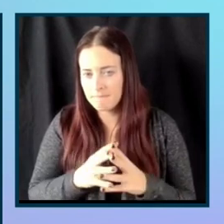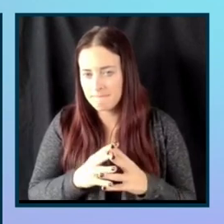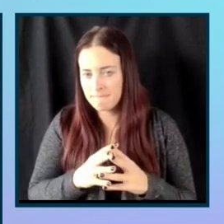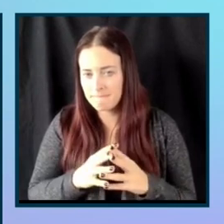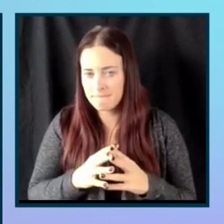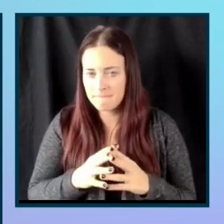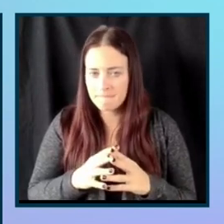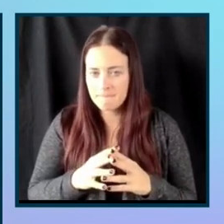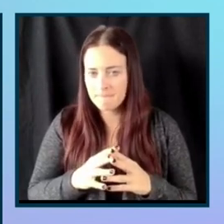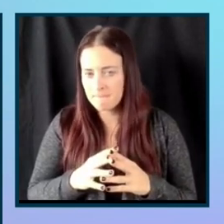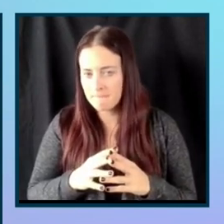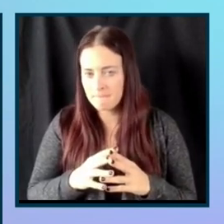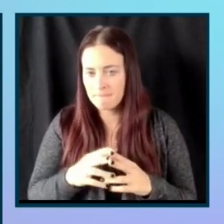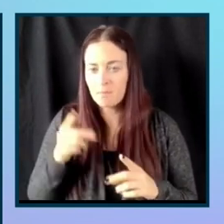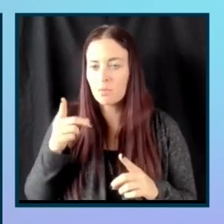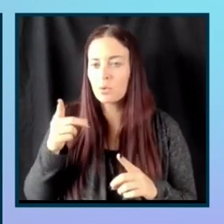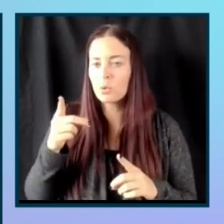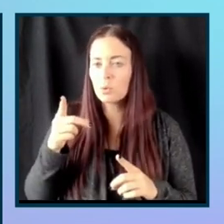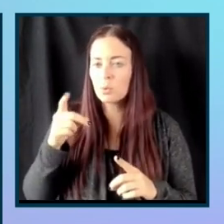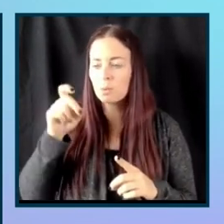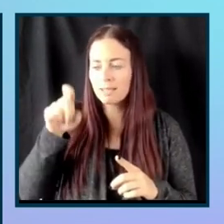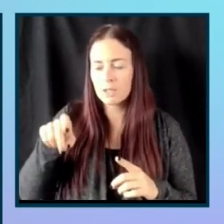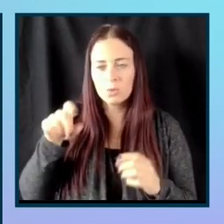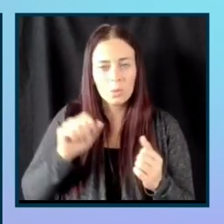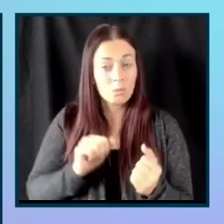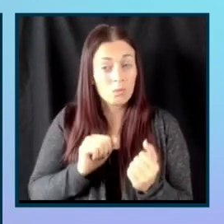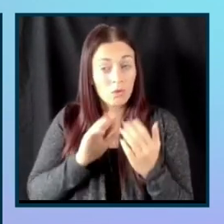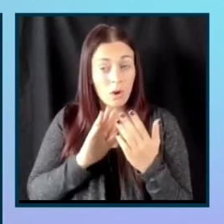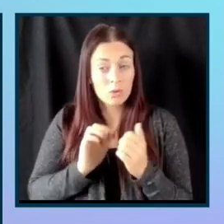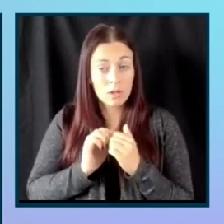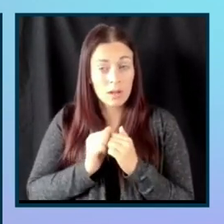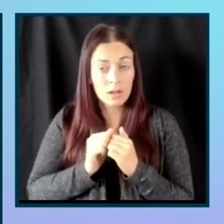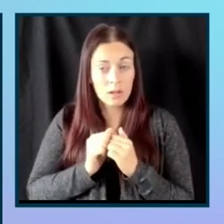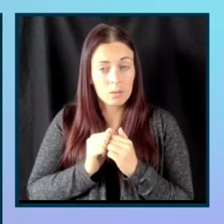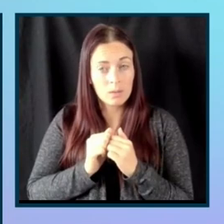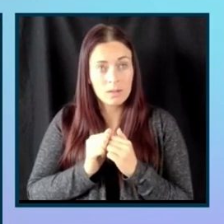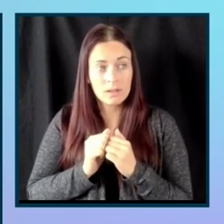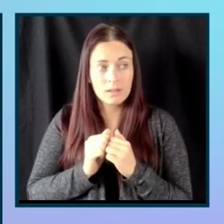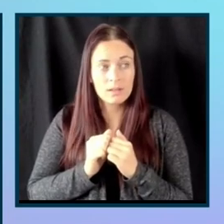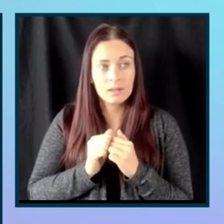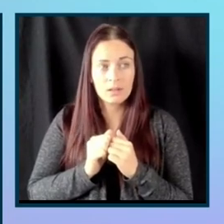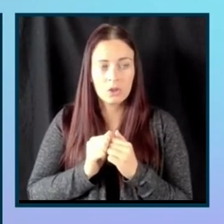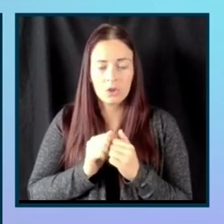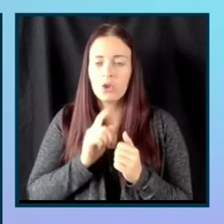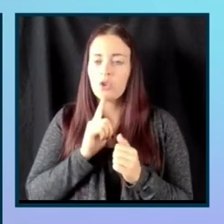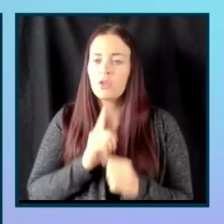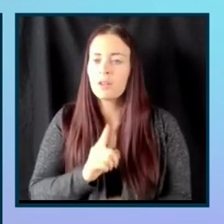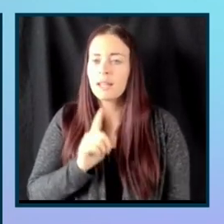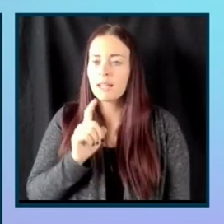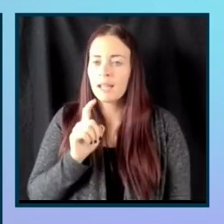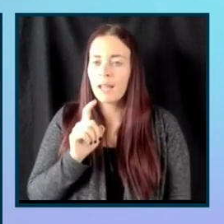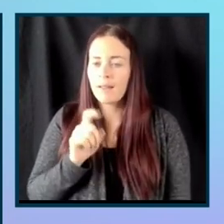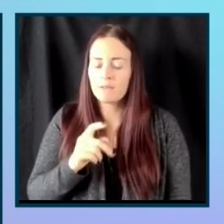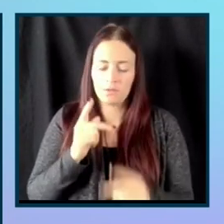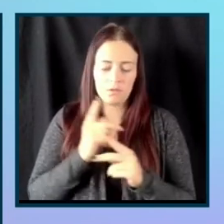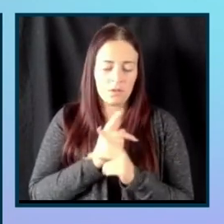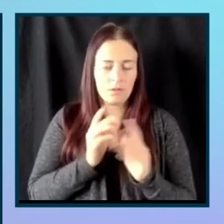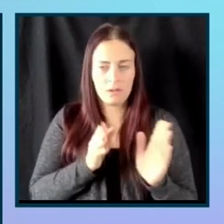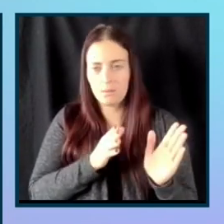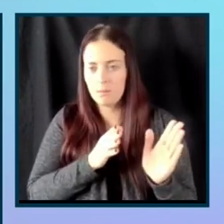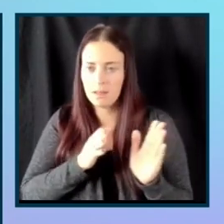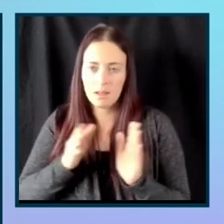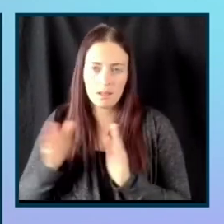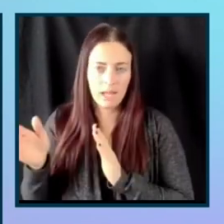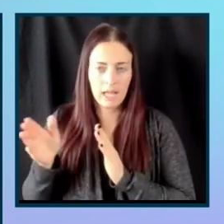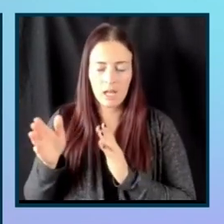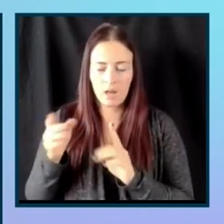you need to approach it by, by, um, really looking at roadmaps, creating a roadmap for